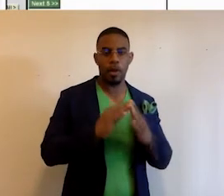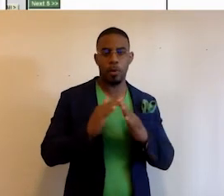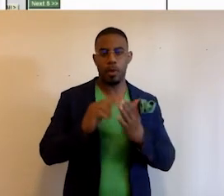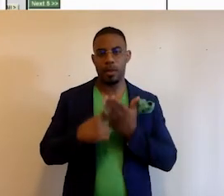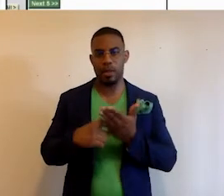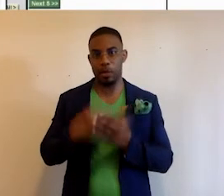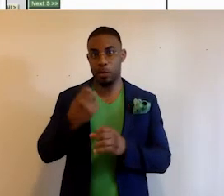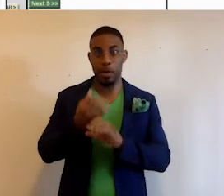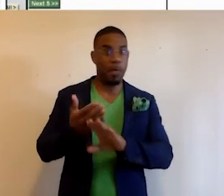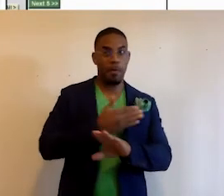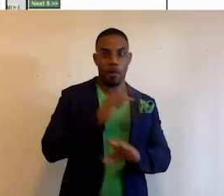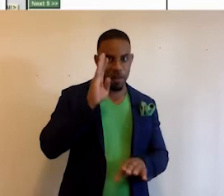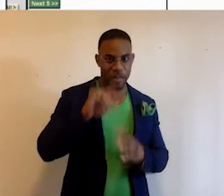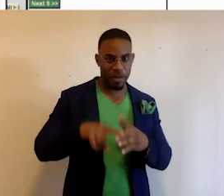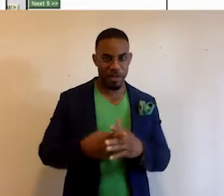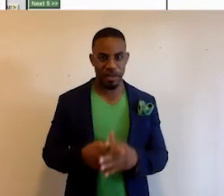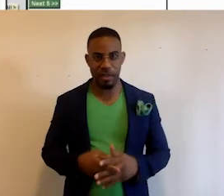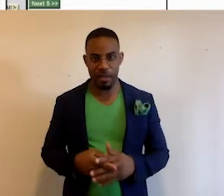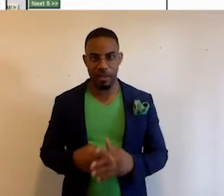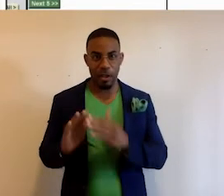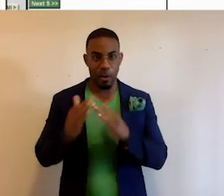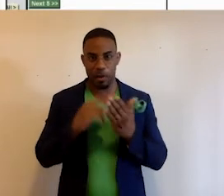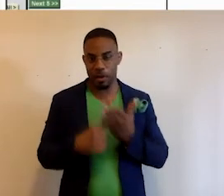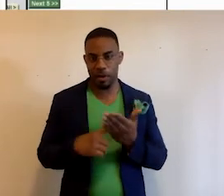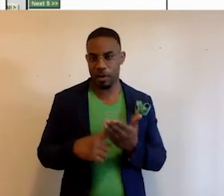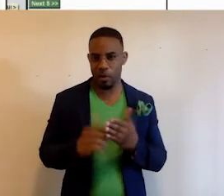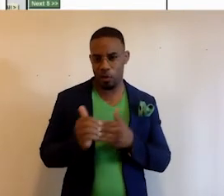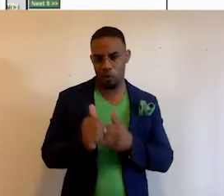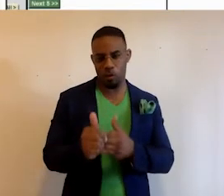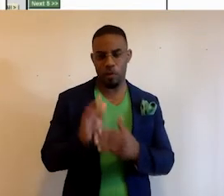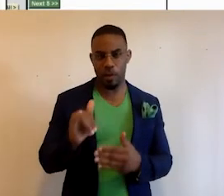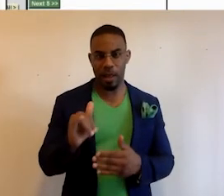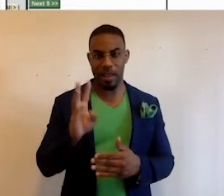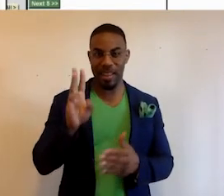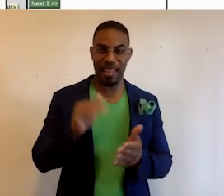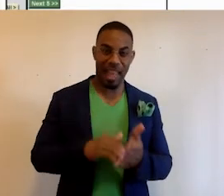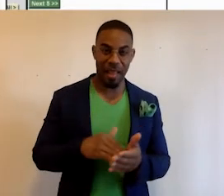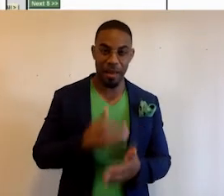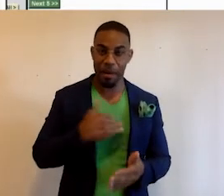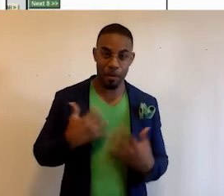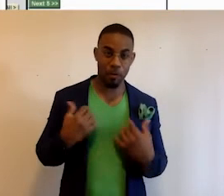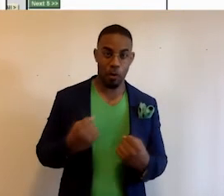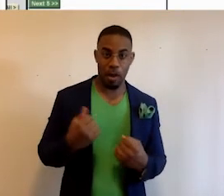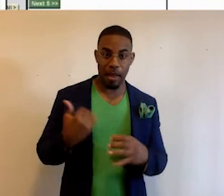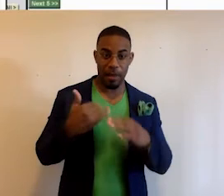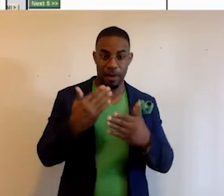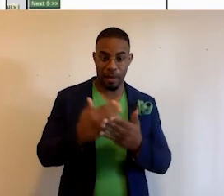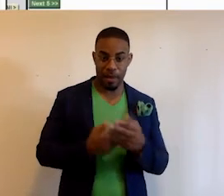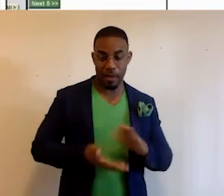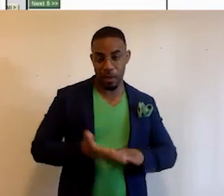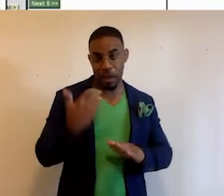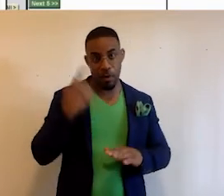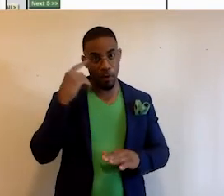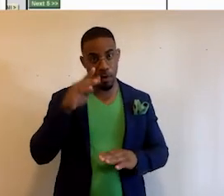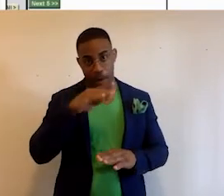Two years before Facebook started. Community discussions were driven by the 6,000-member-strong email listserv I ran called